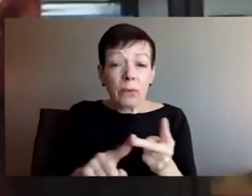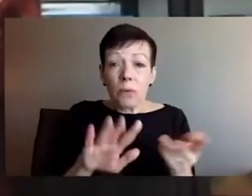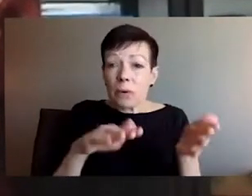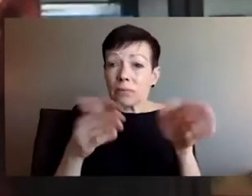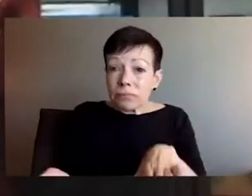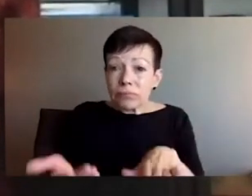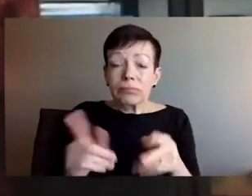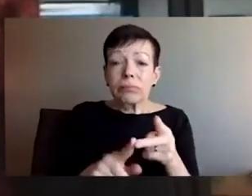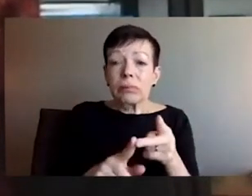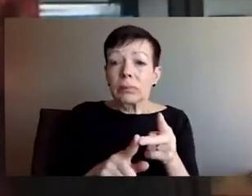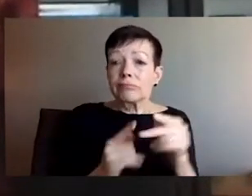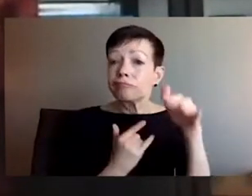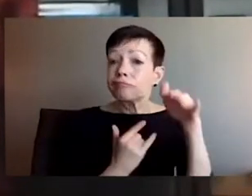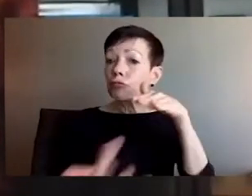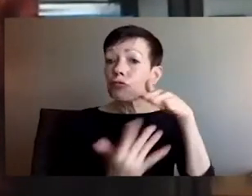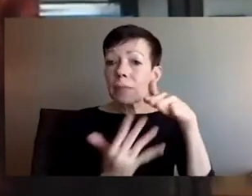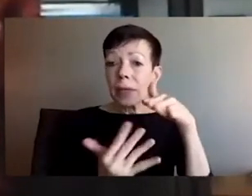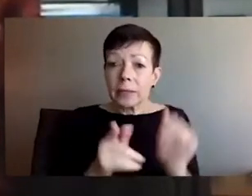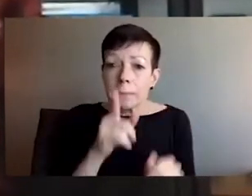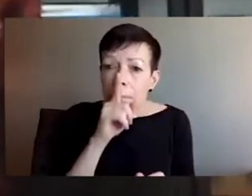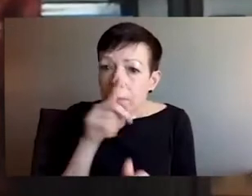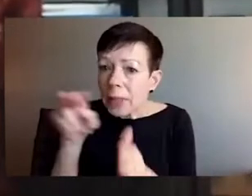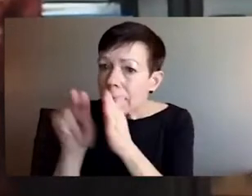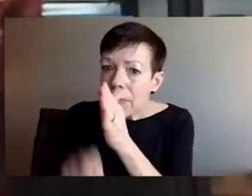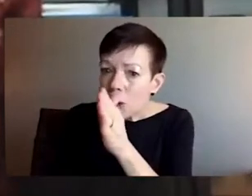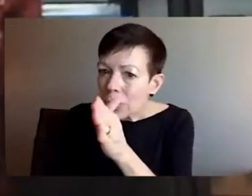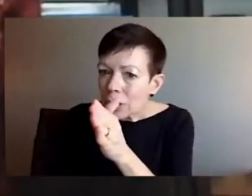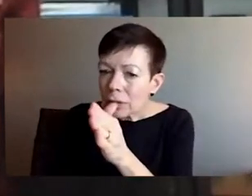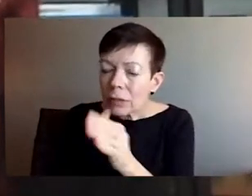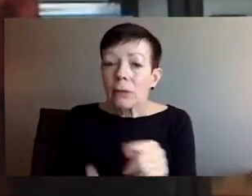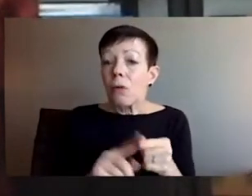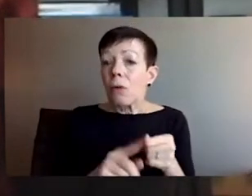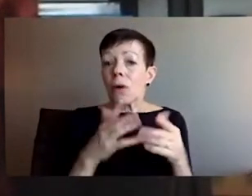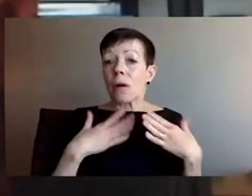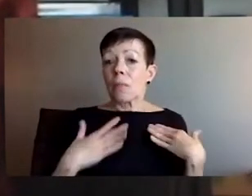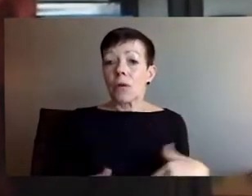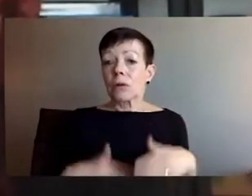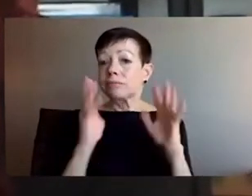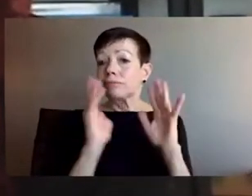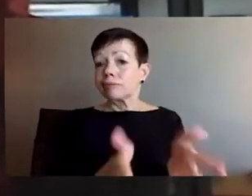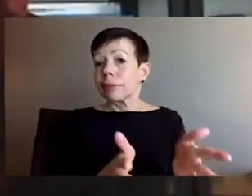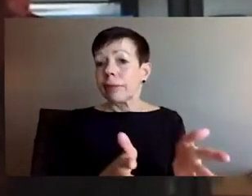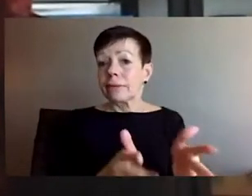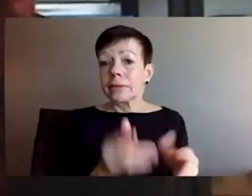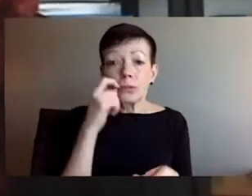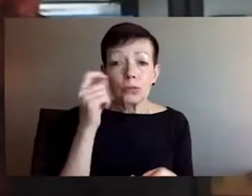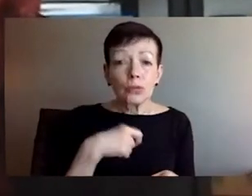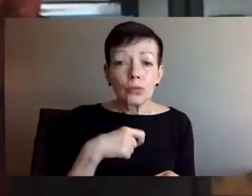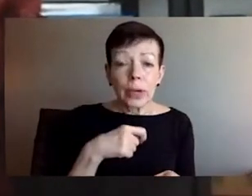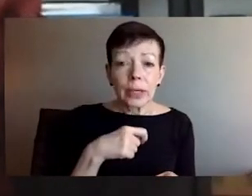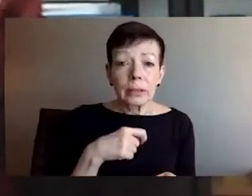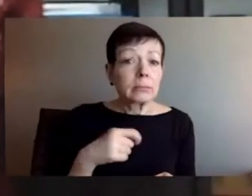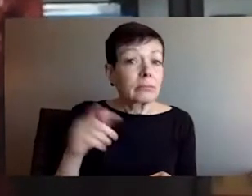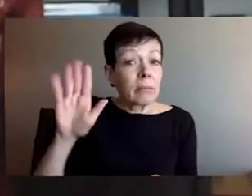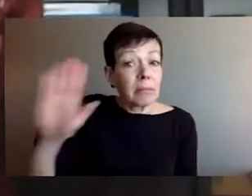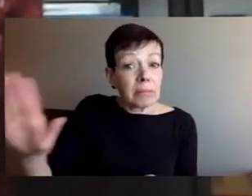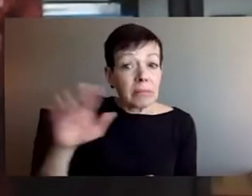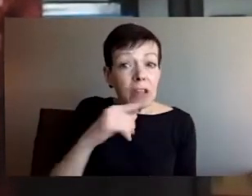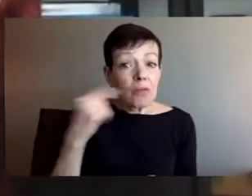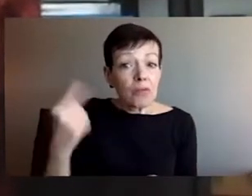training, who did not know where they were being sent, are not being evacuated from the battlefield when they are wounded,